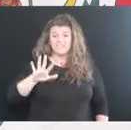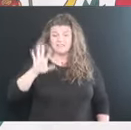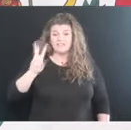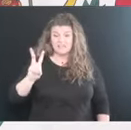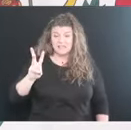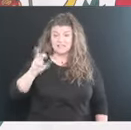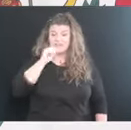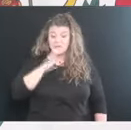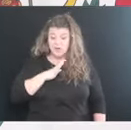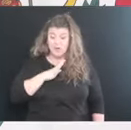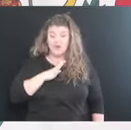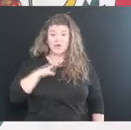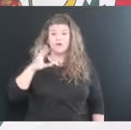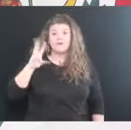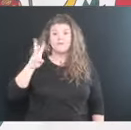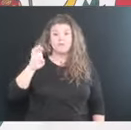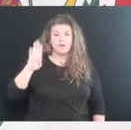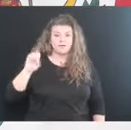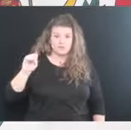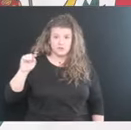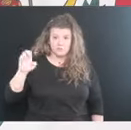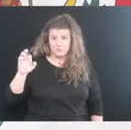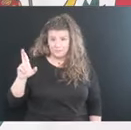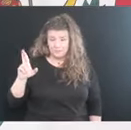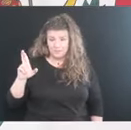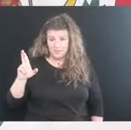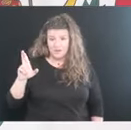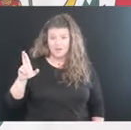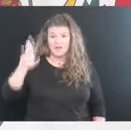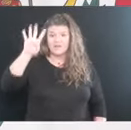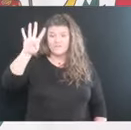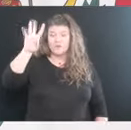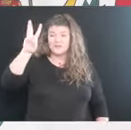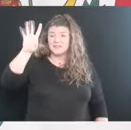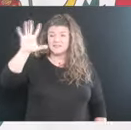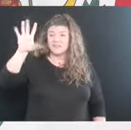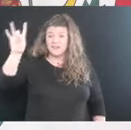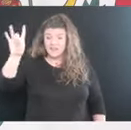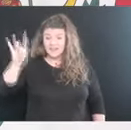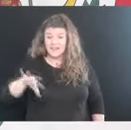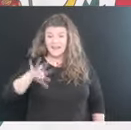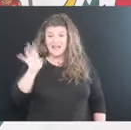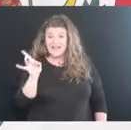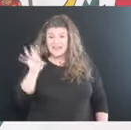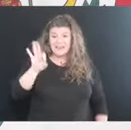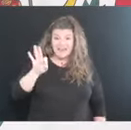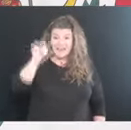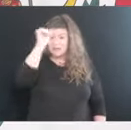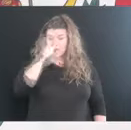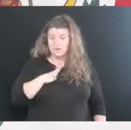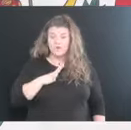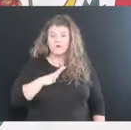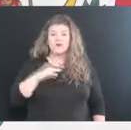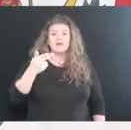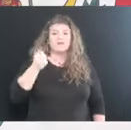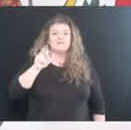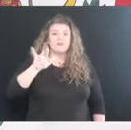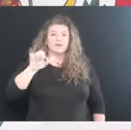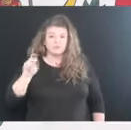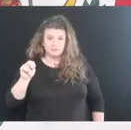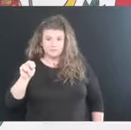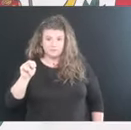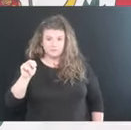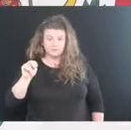-year-old female from Harrison County,